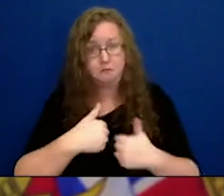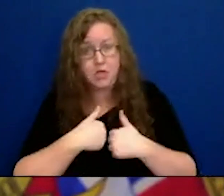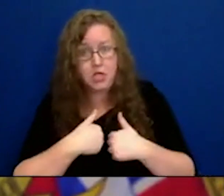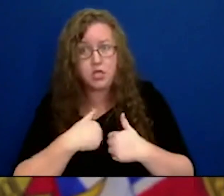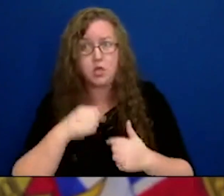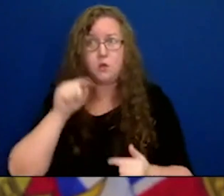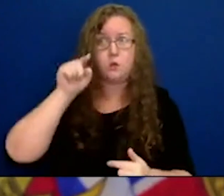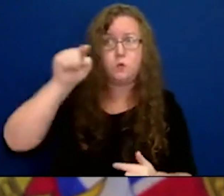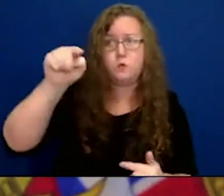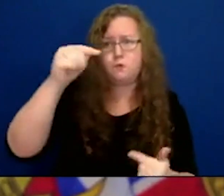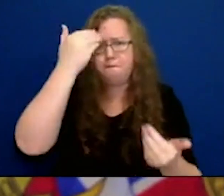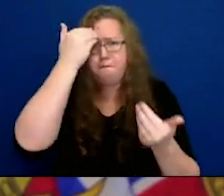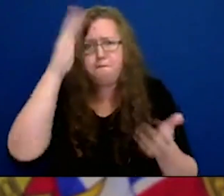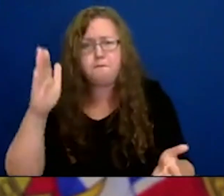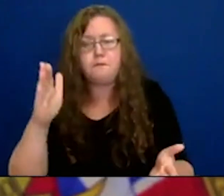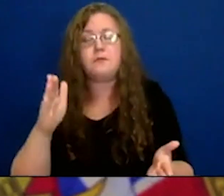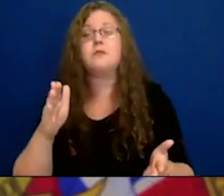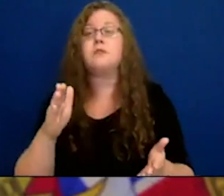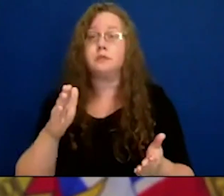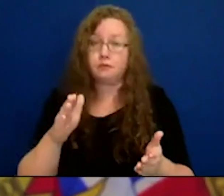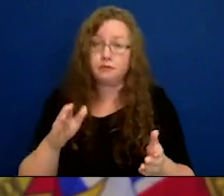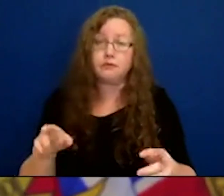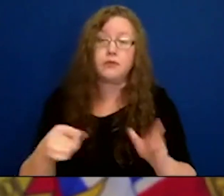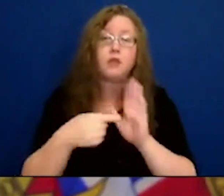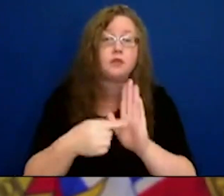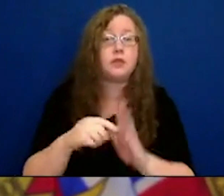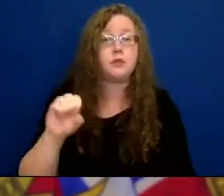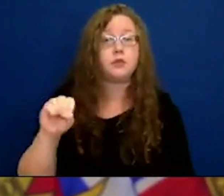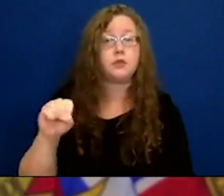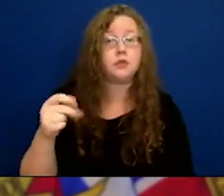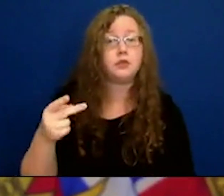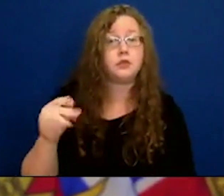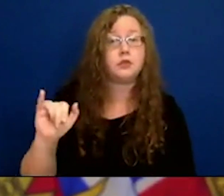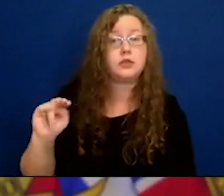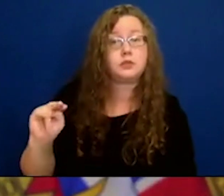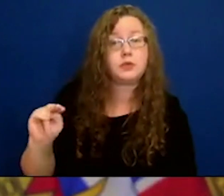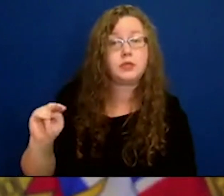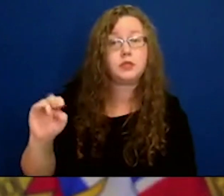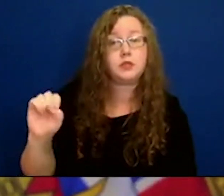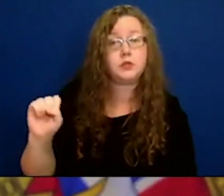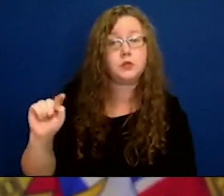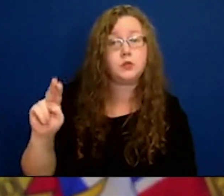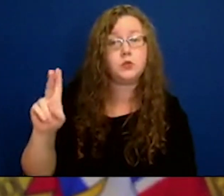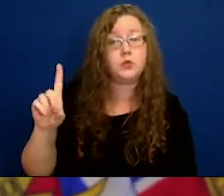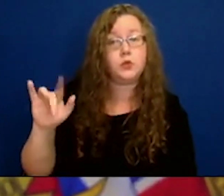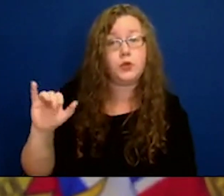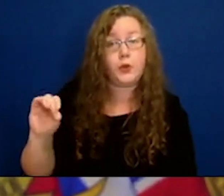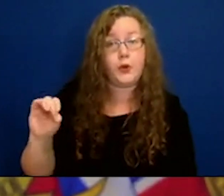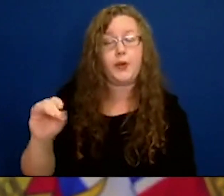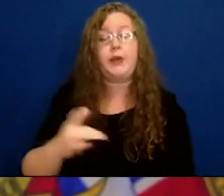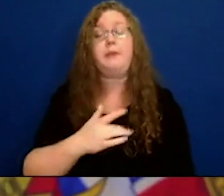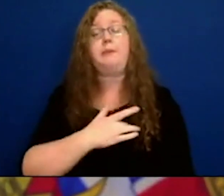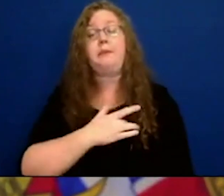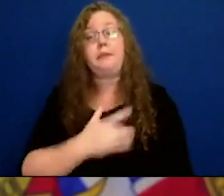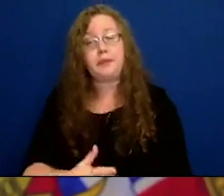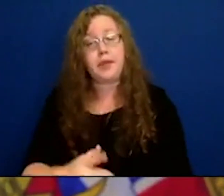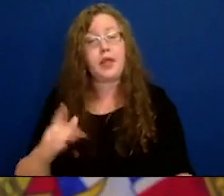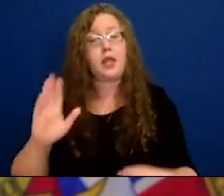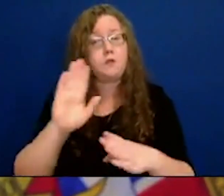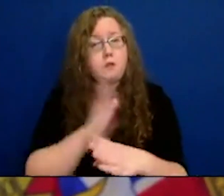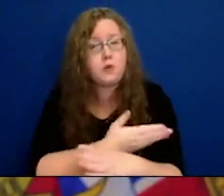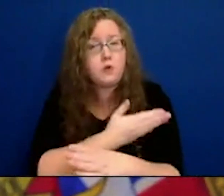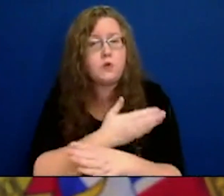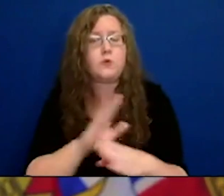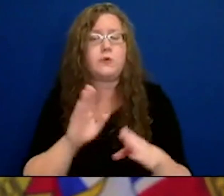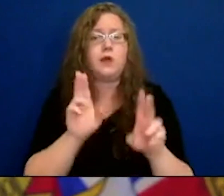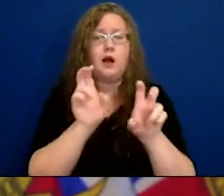that is a high-intensity activity indoors. And generally, with loud music and crowded together. And that